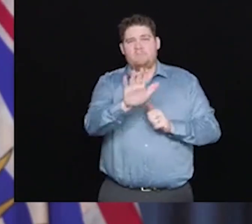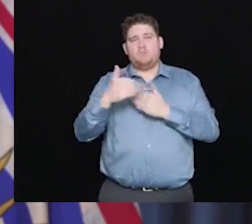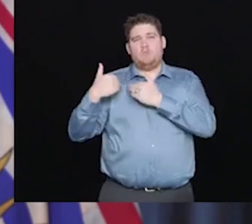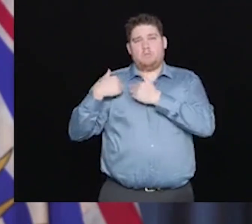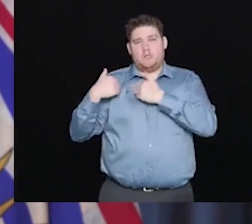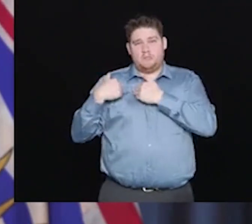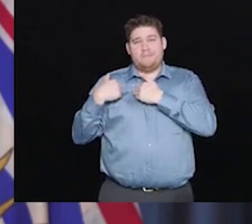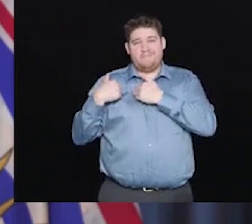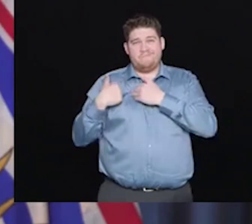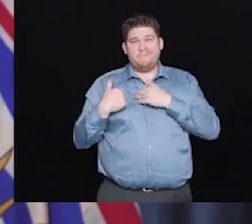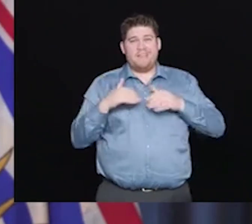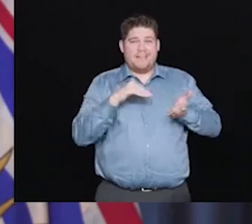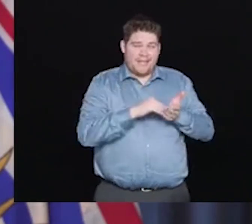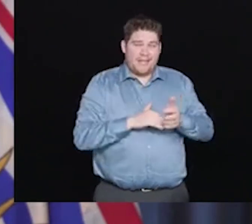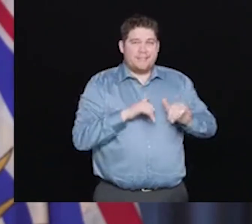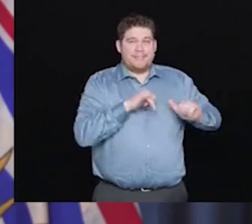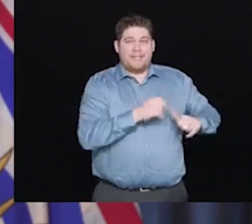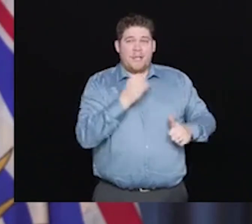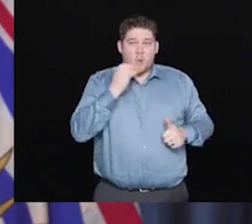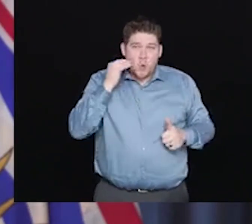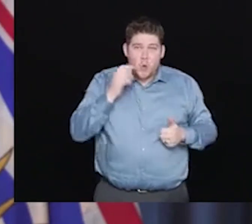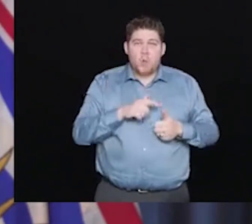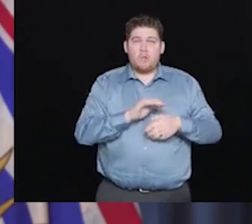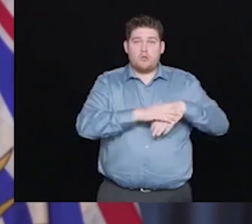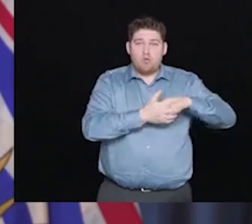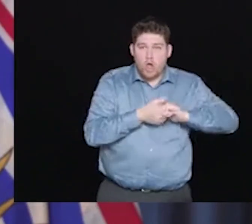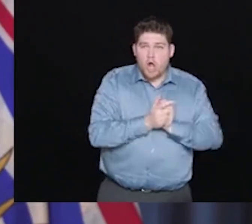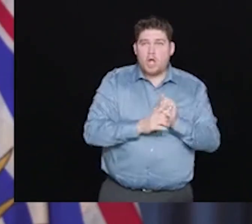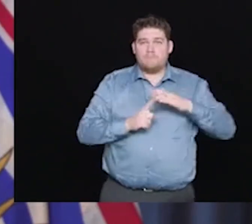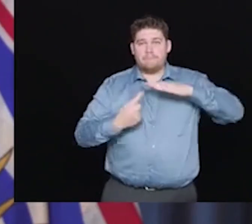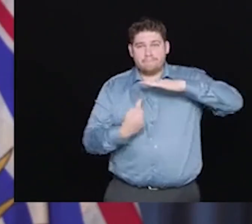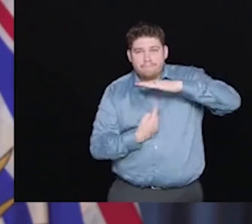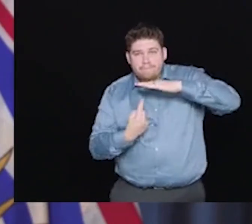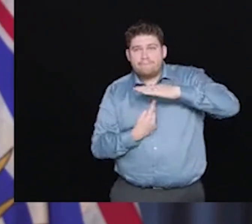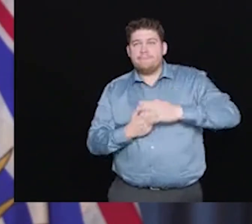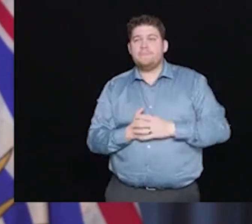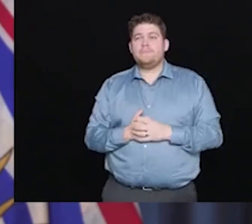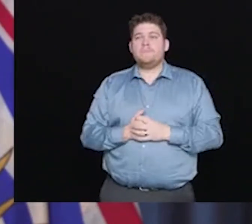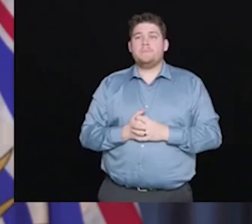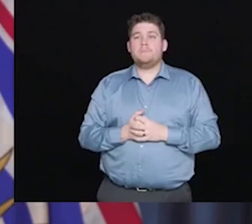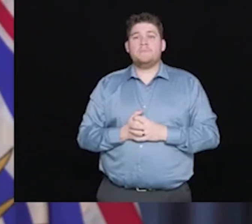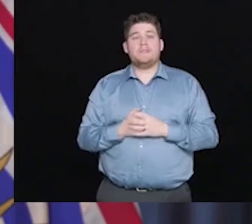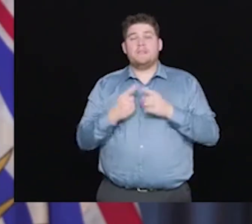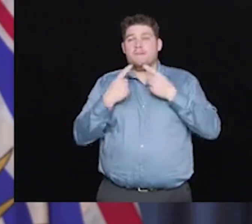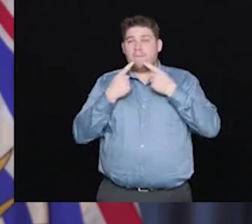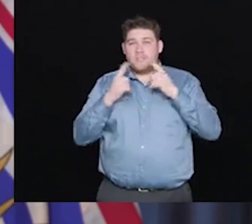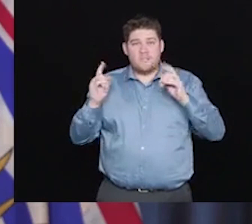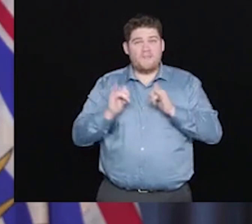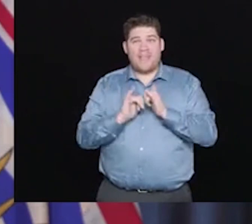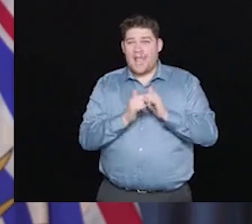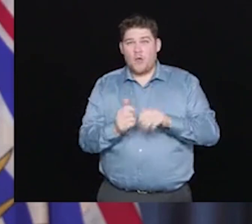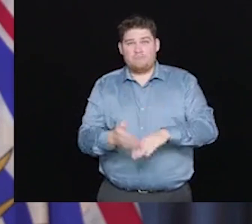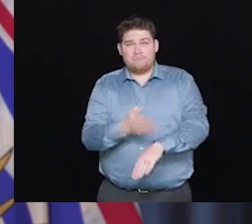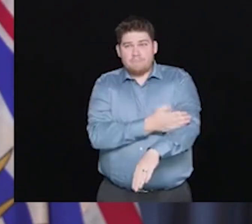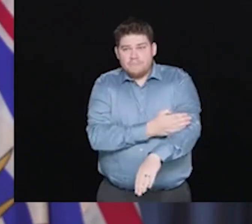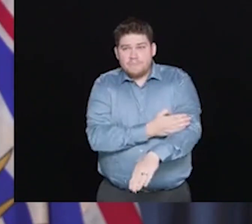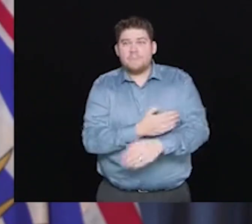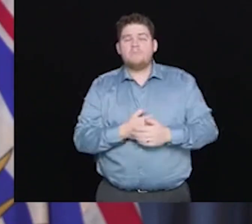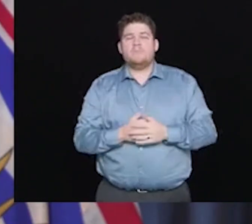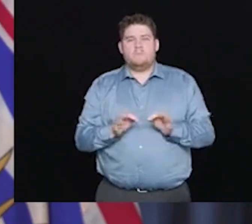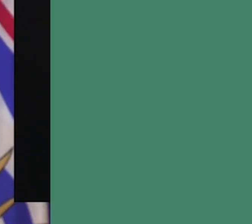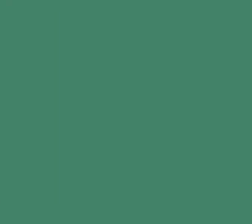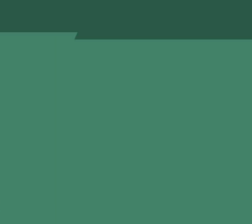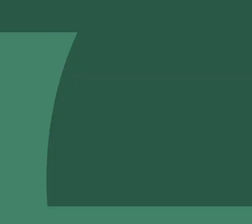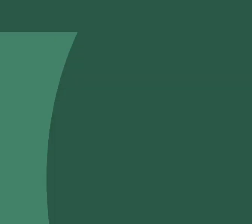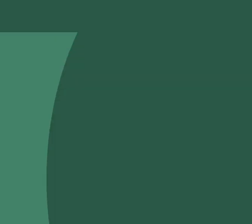that is everybody committing to taking the physical distancing seriously and continuing to do that on a day-to-day basis